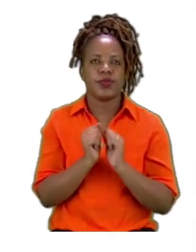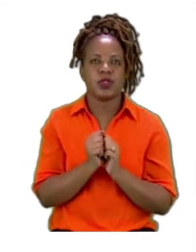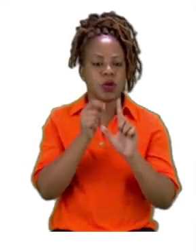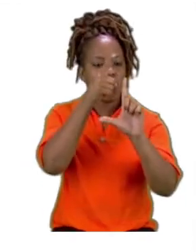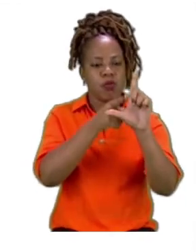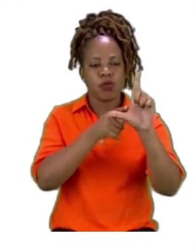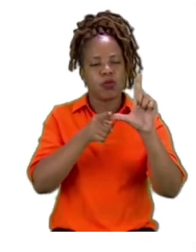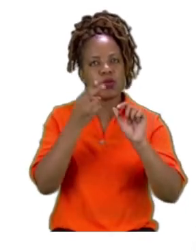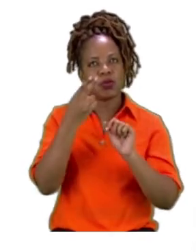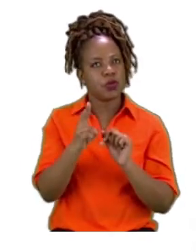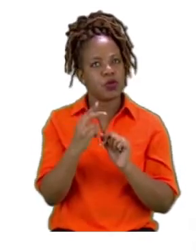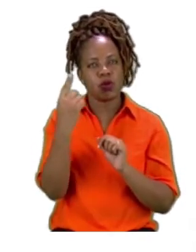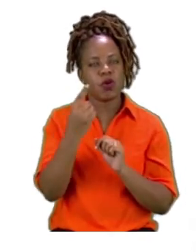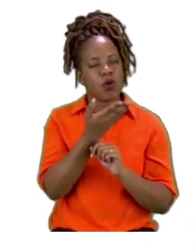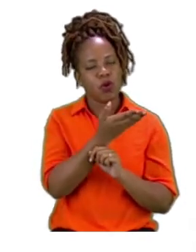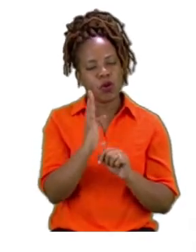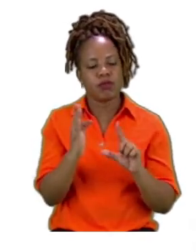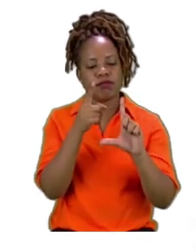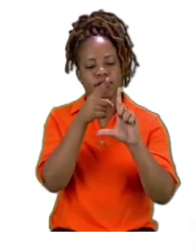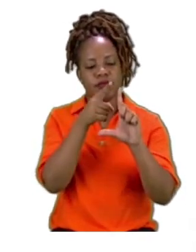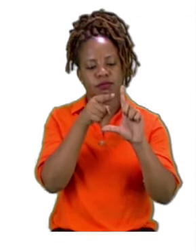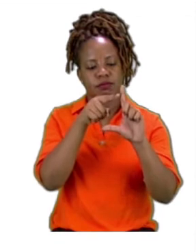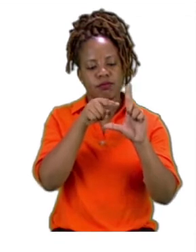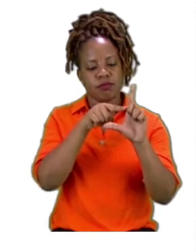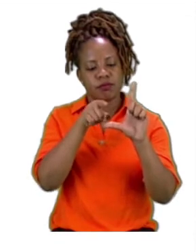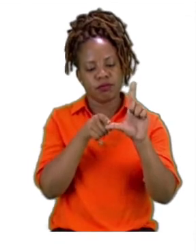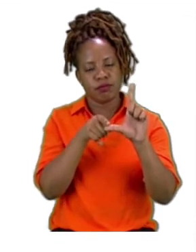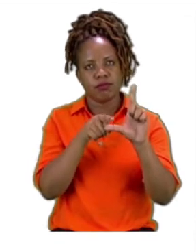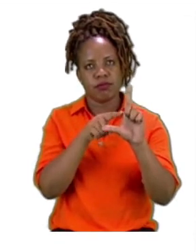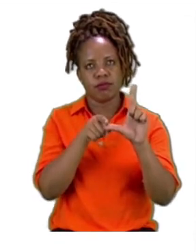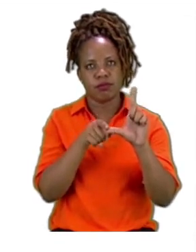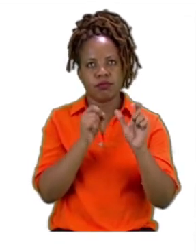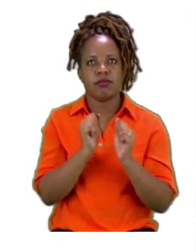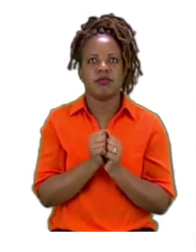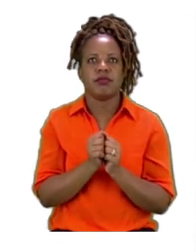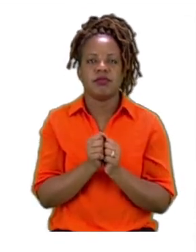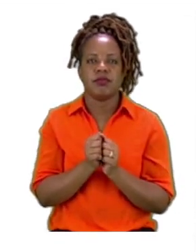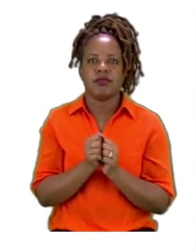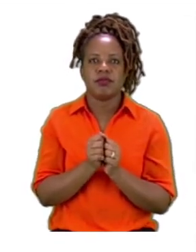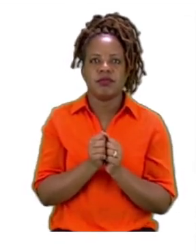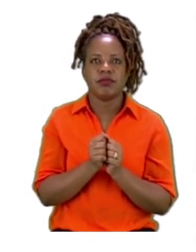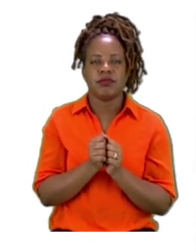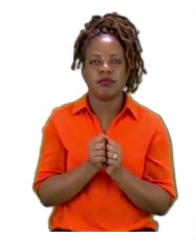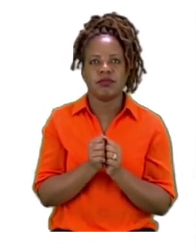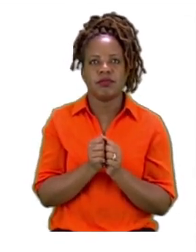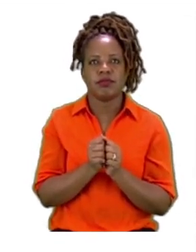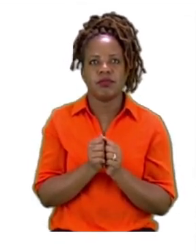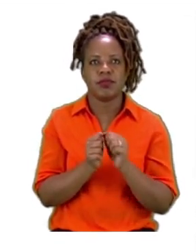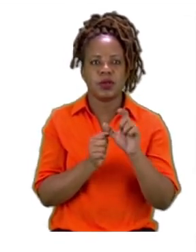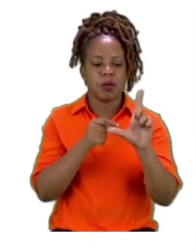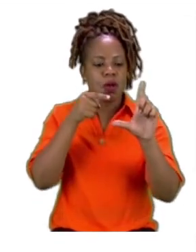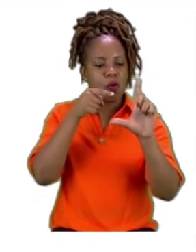sure you take a look at a square and revise what an angle is. Not a corner